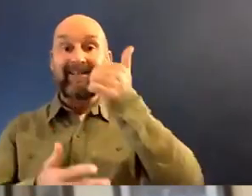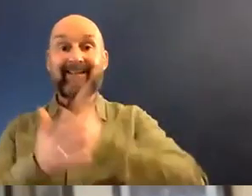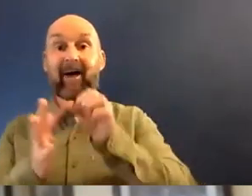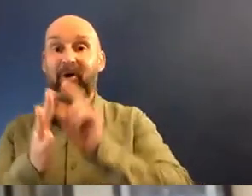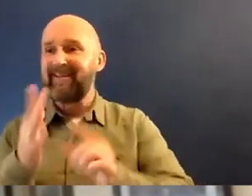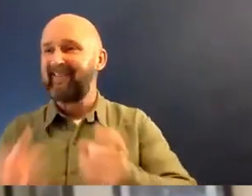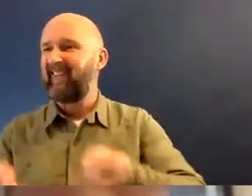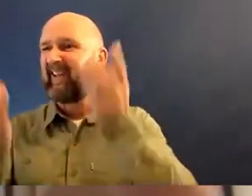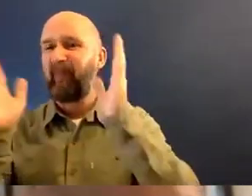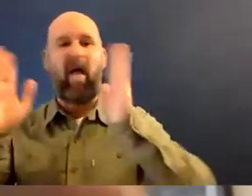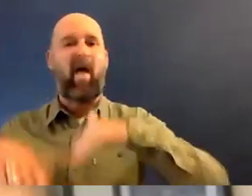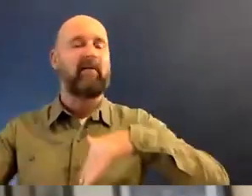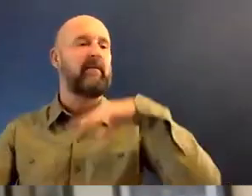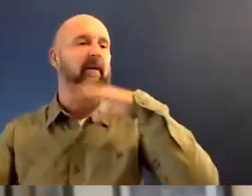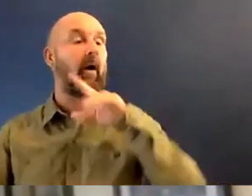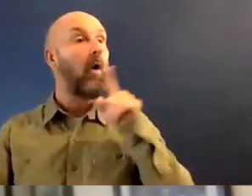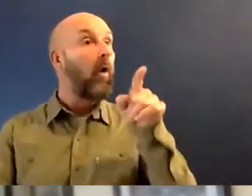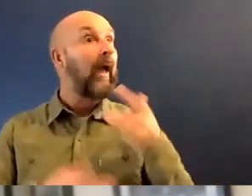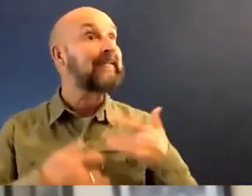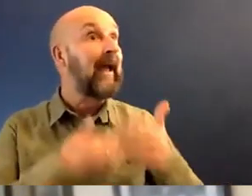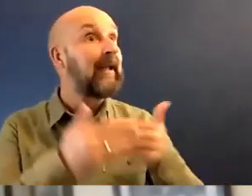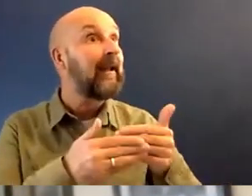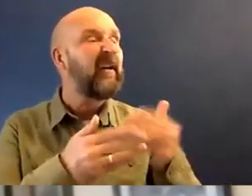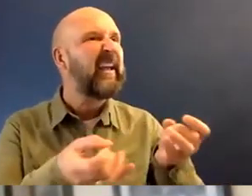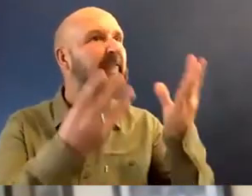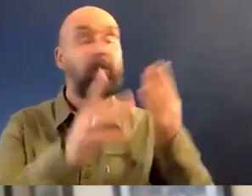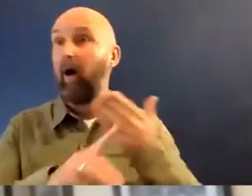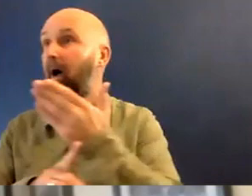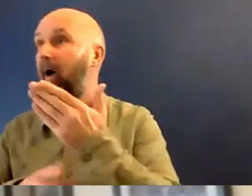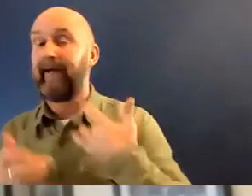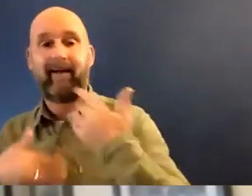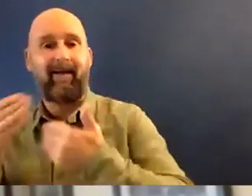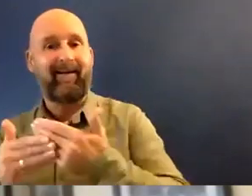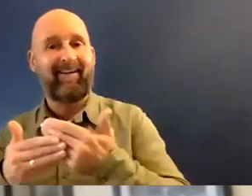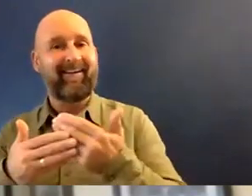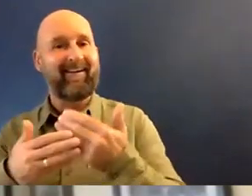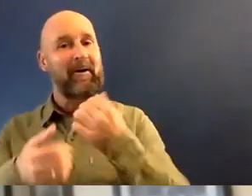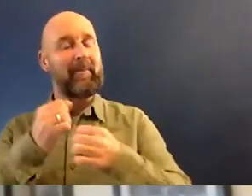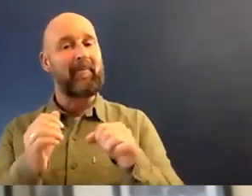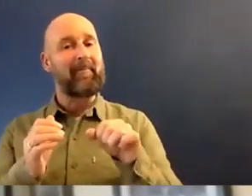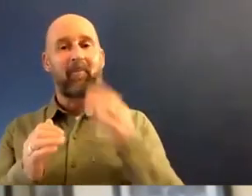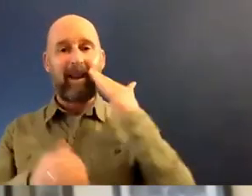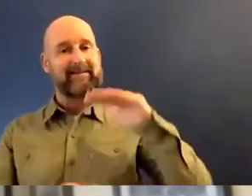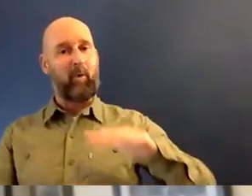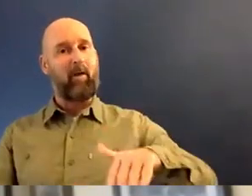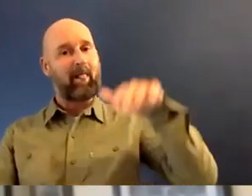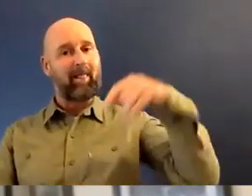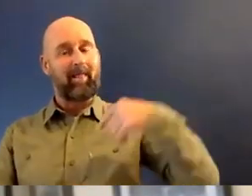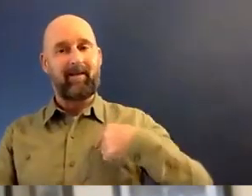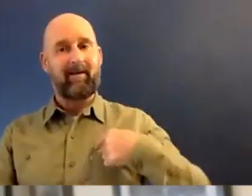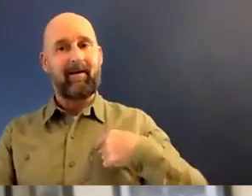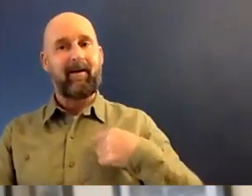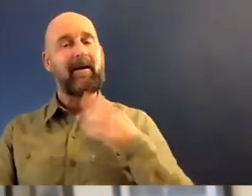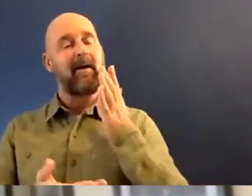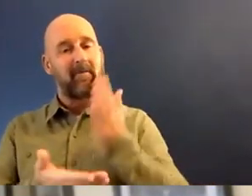then suddenly find something more exciting or shinier to latch onto. And it's been a